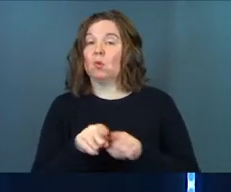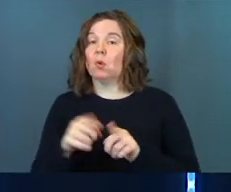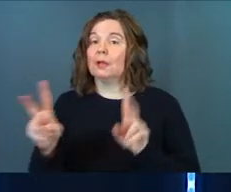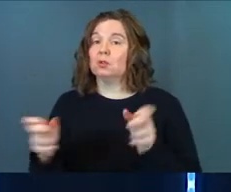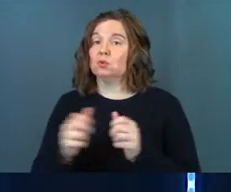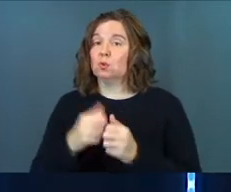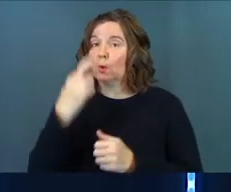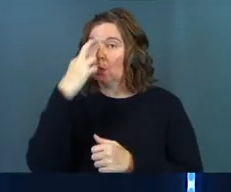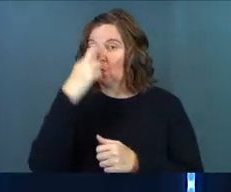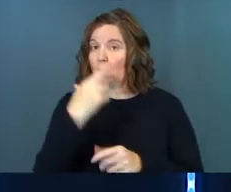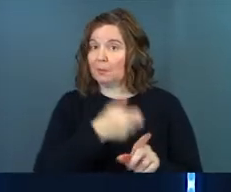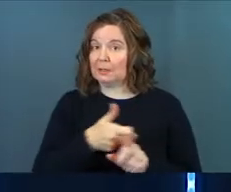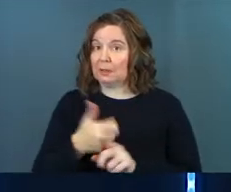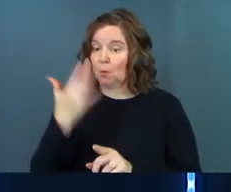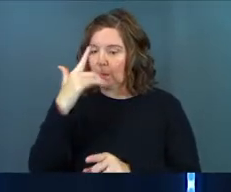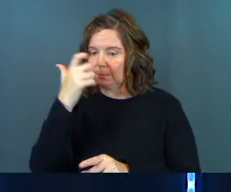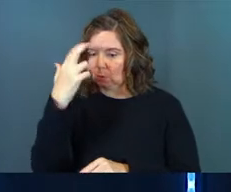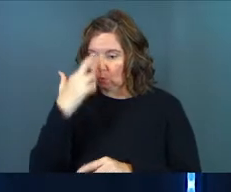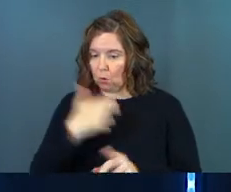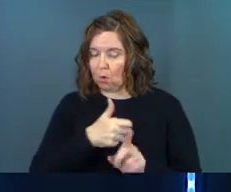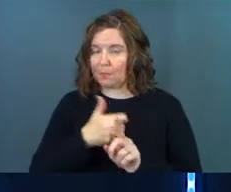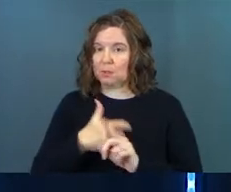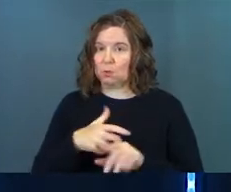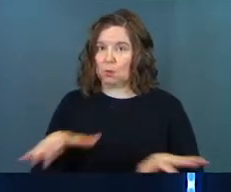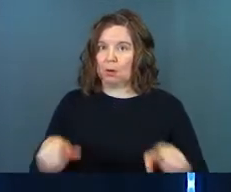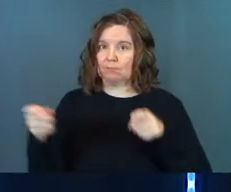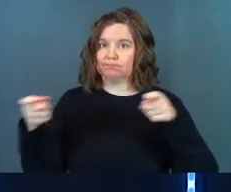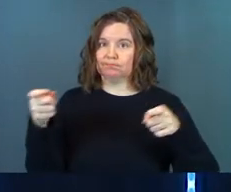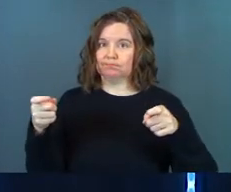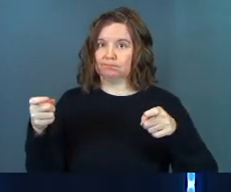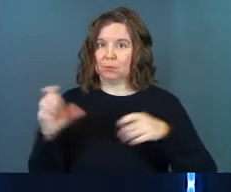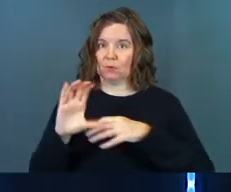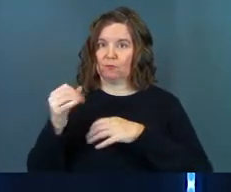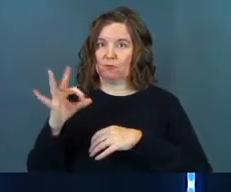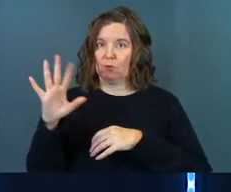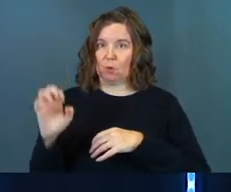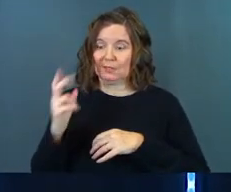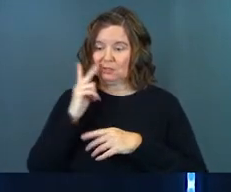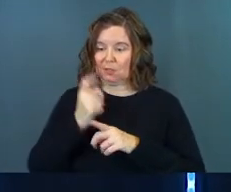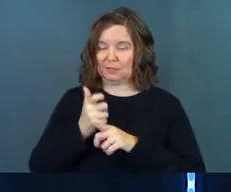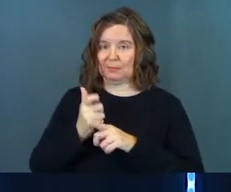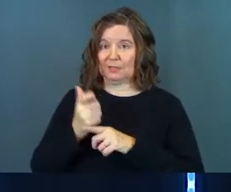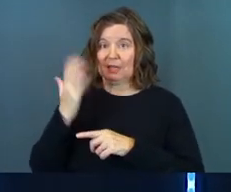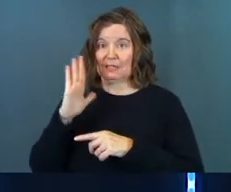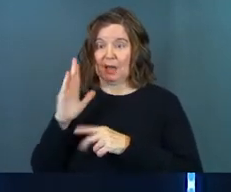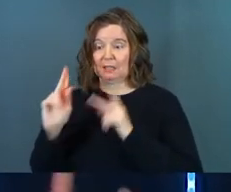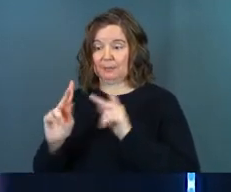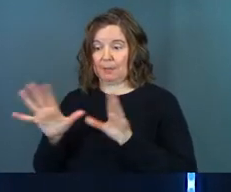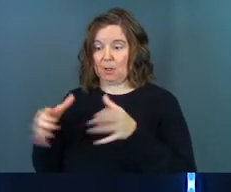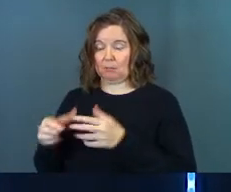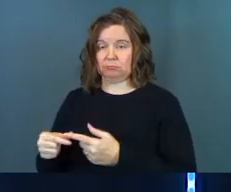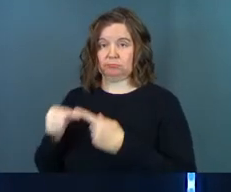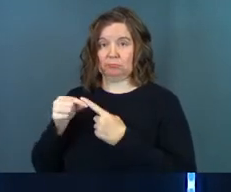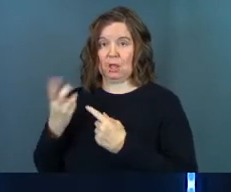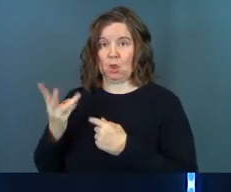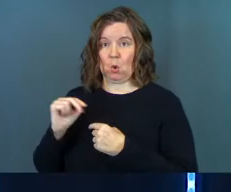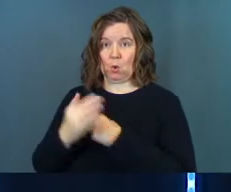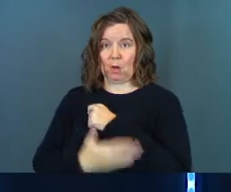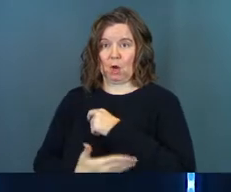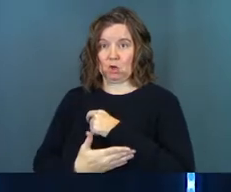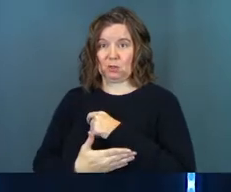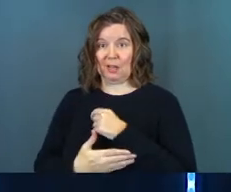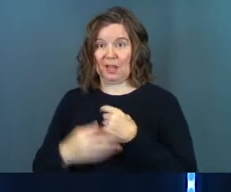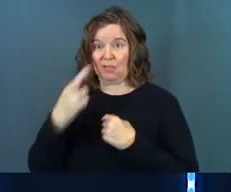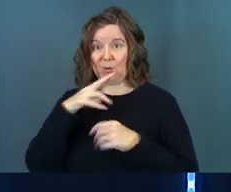had issues with Romans because the Romans were an occupying force. They saw themselves as God's people having their own country.